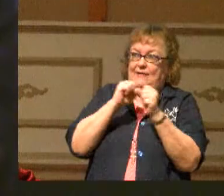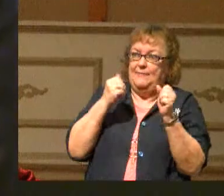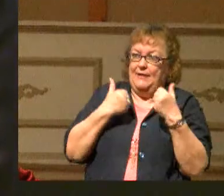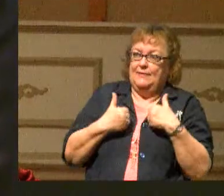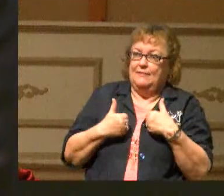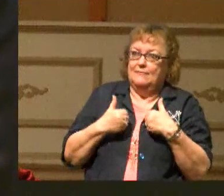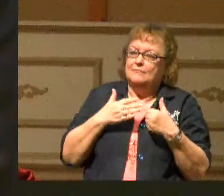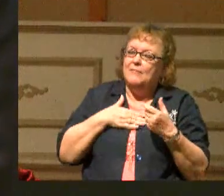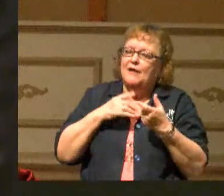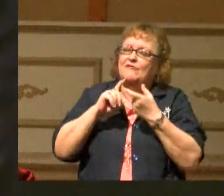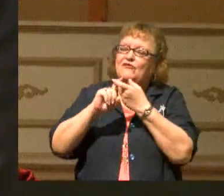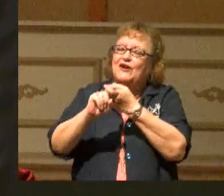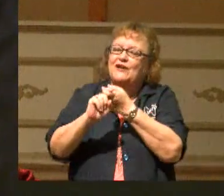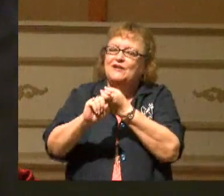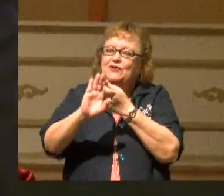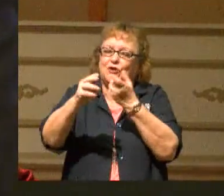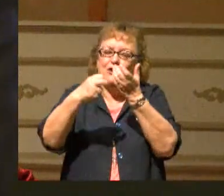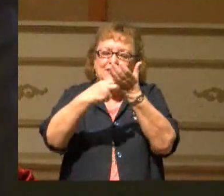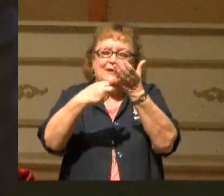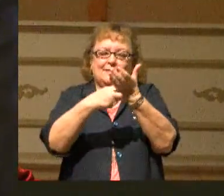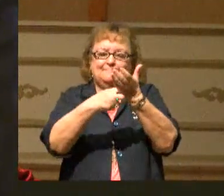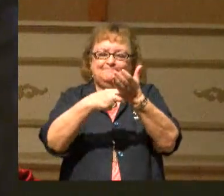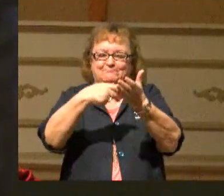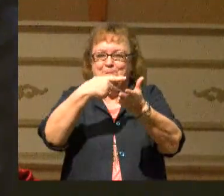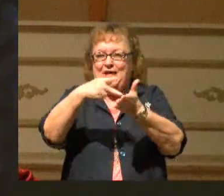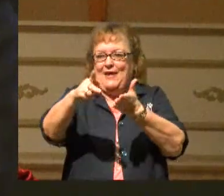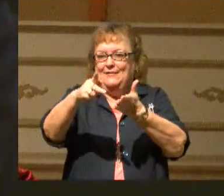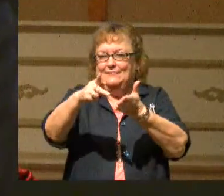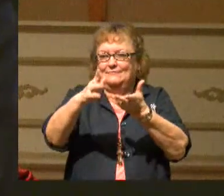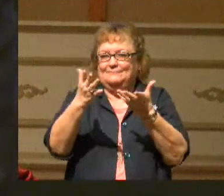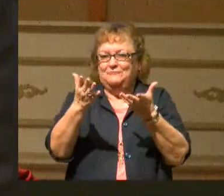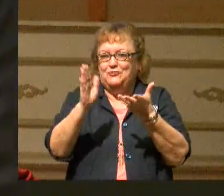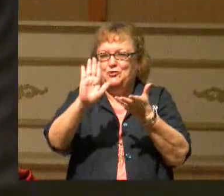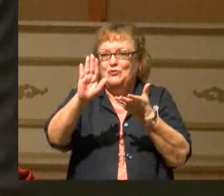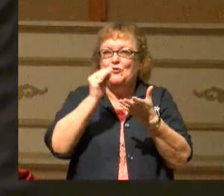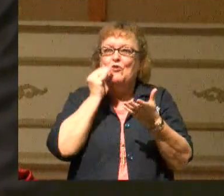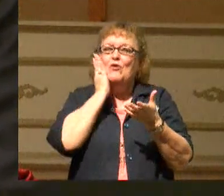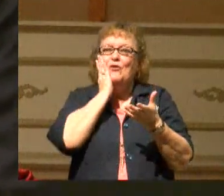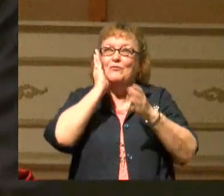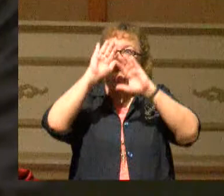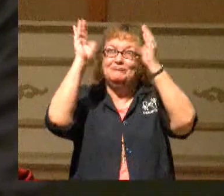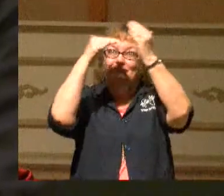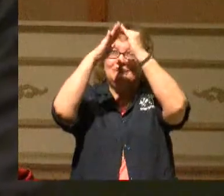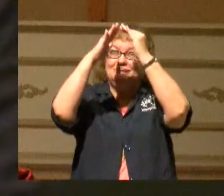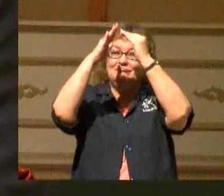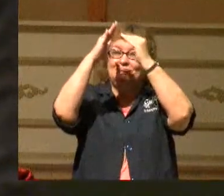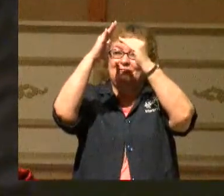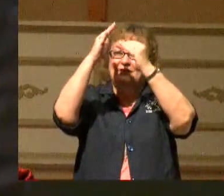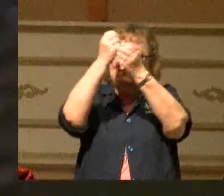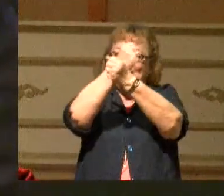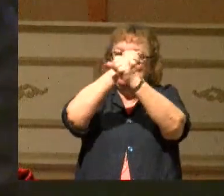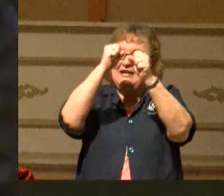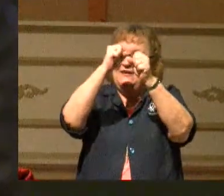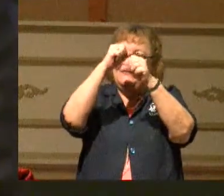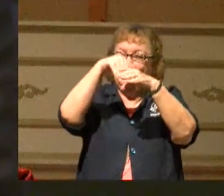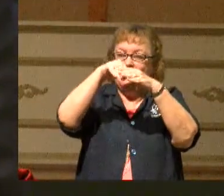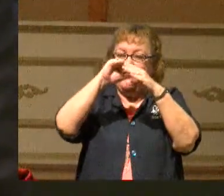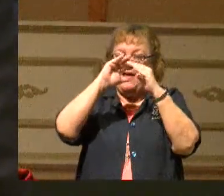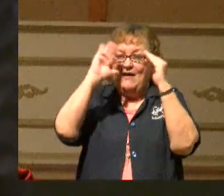My friend, your ticket is paid. Your home is reserved in heaven for you.